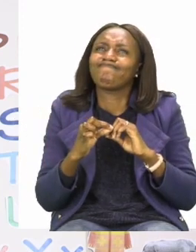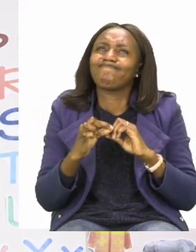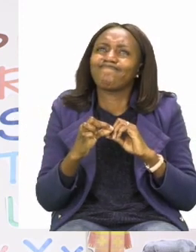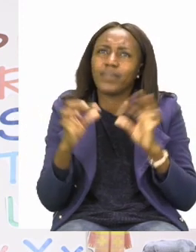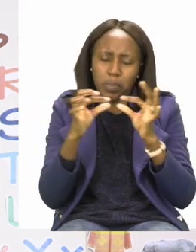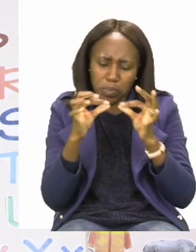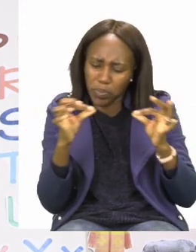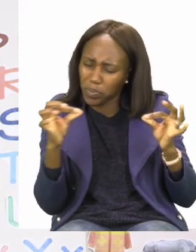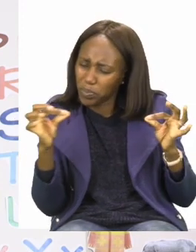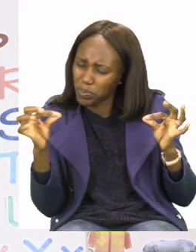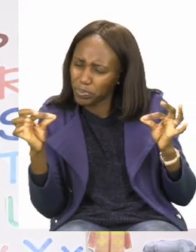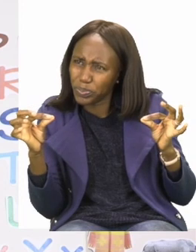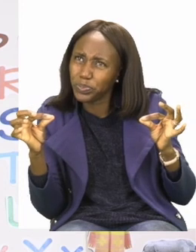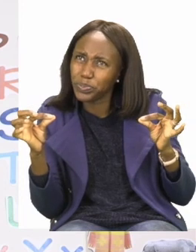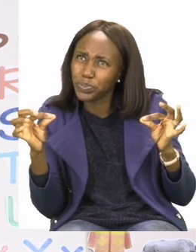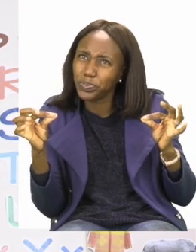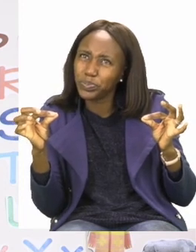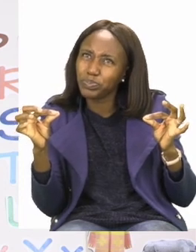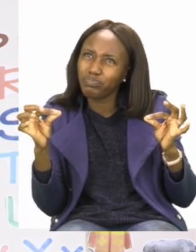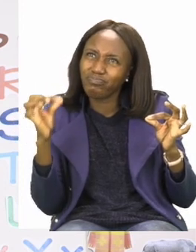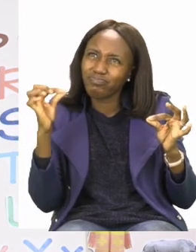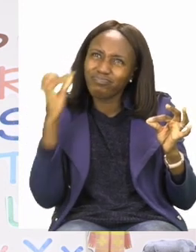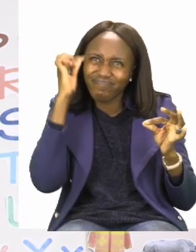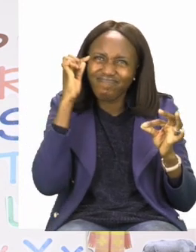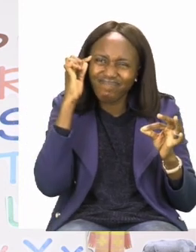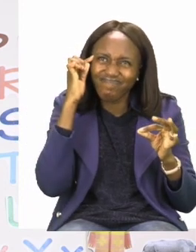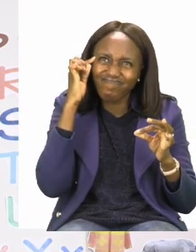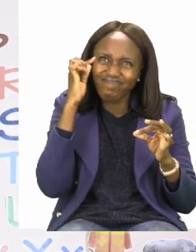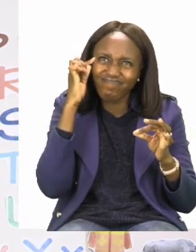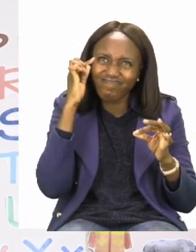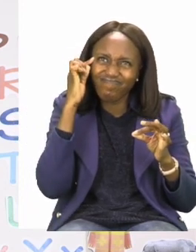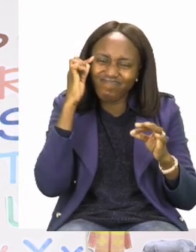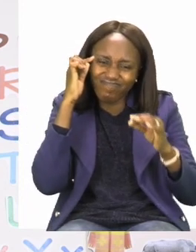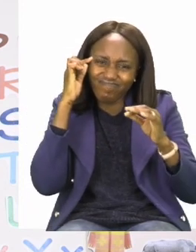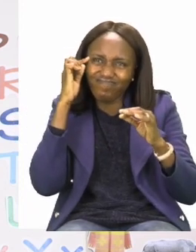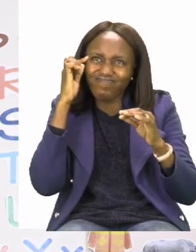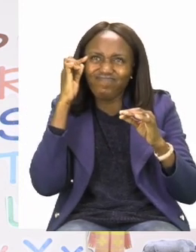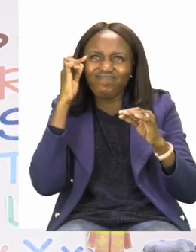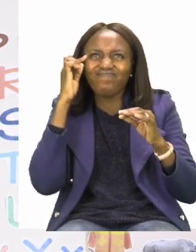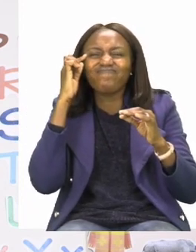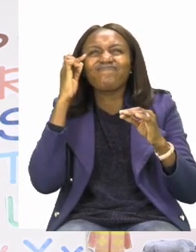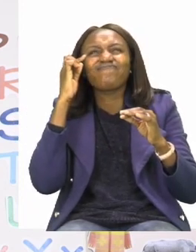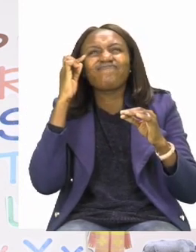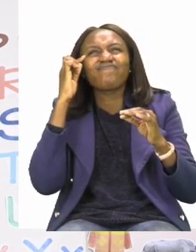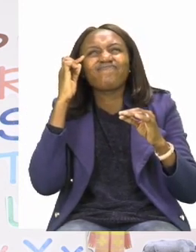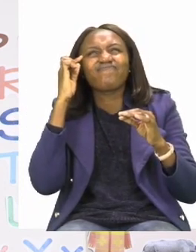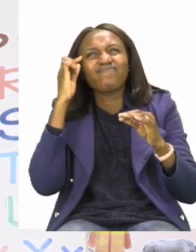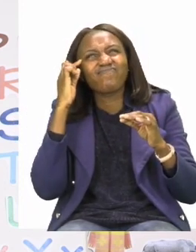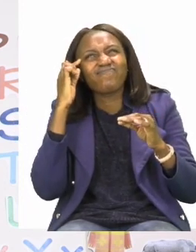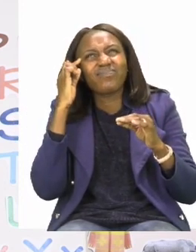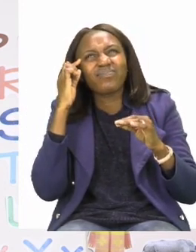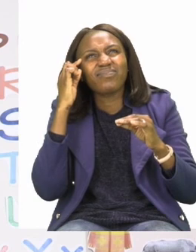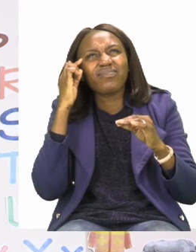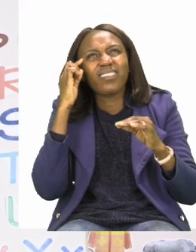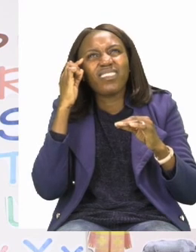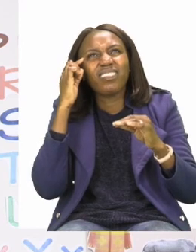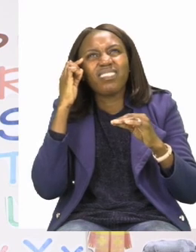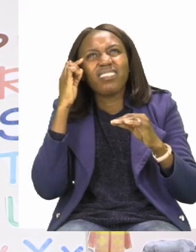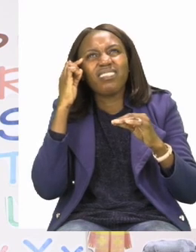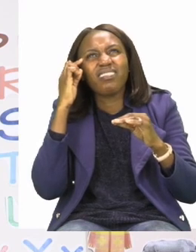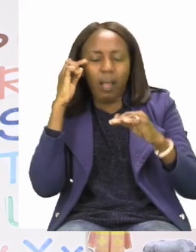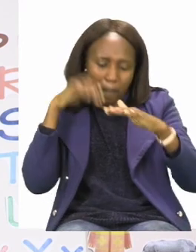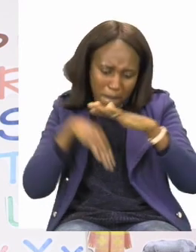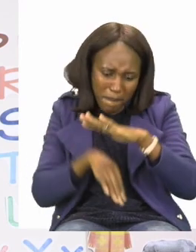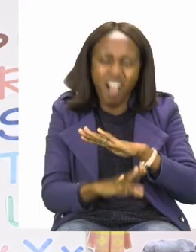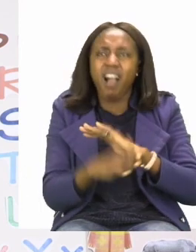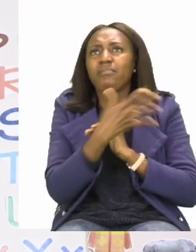of string doesn't weigh that much, I also think it's going to sink. Let's say sink